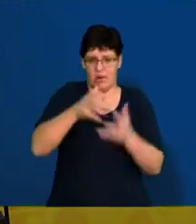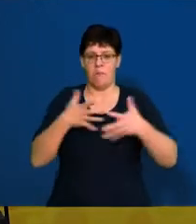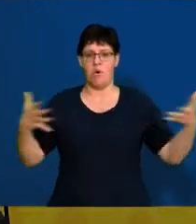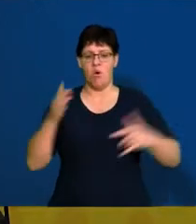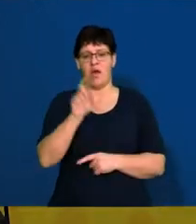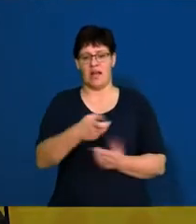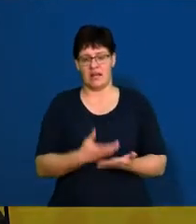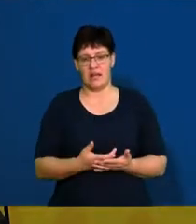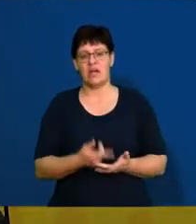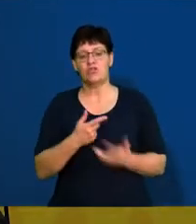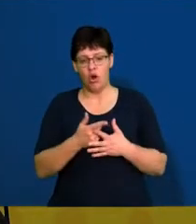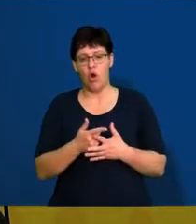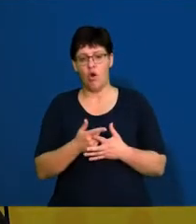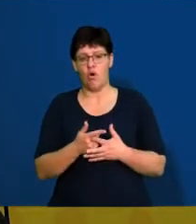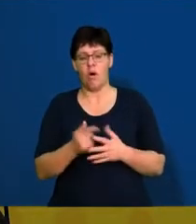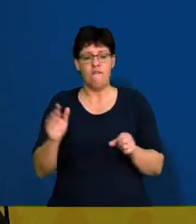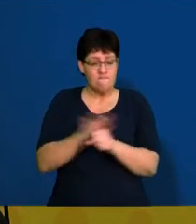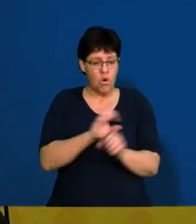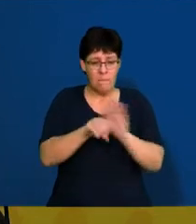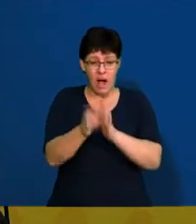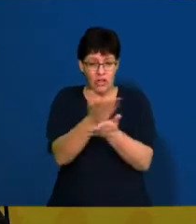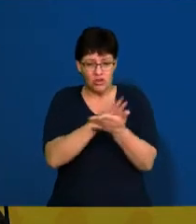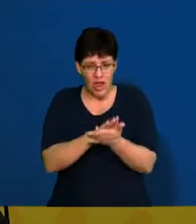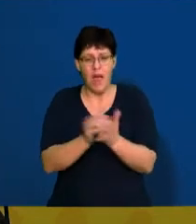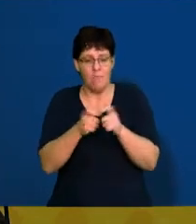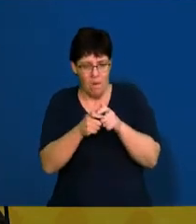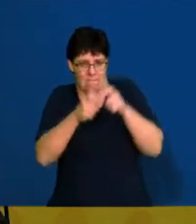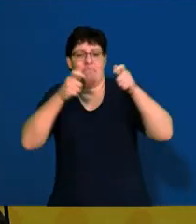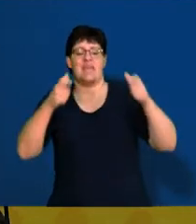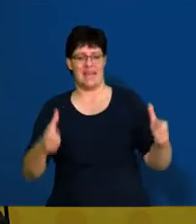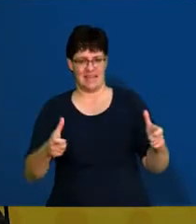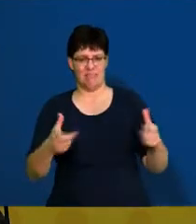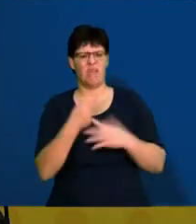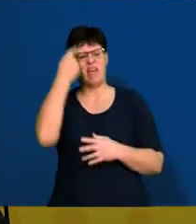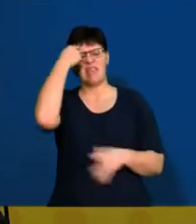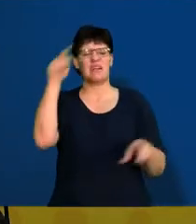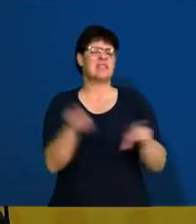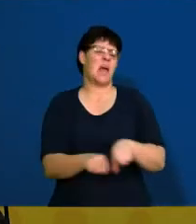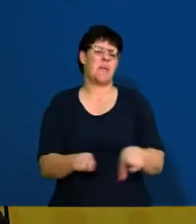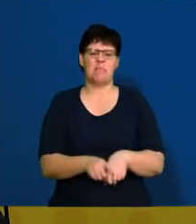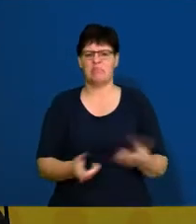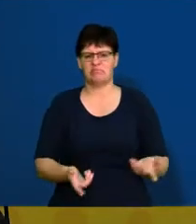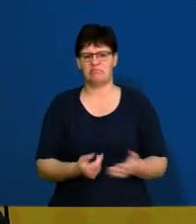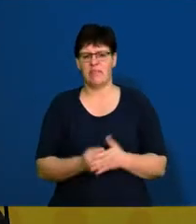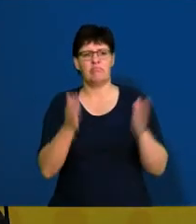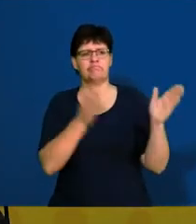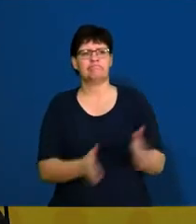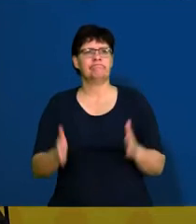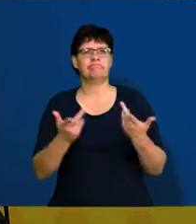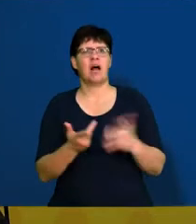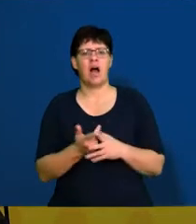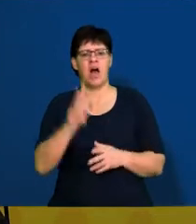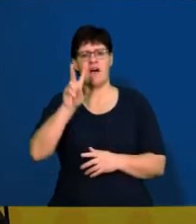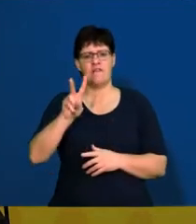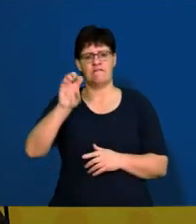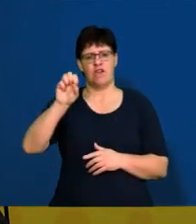our complete market share of the business. Think of an organization like Virgin.